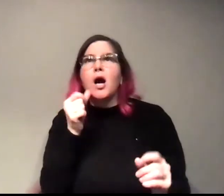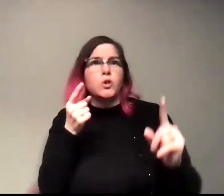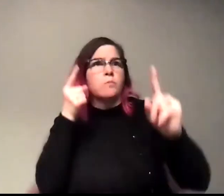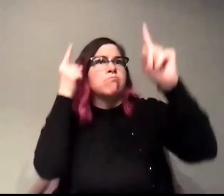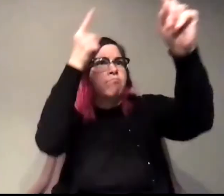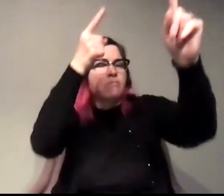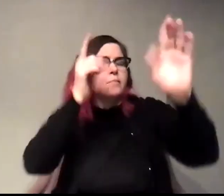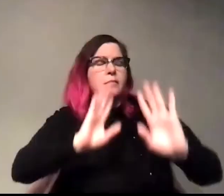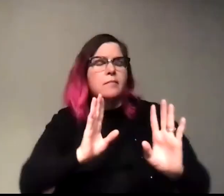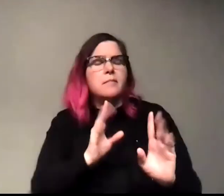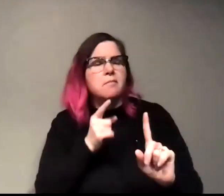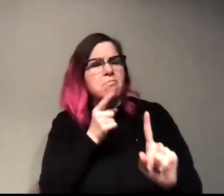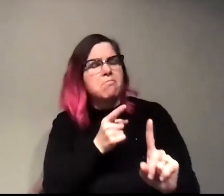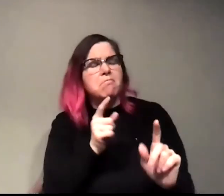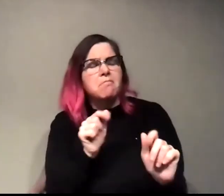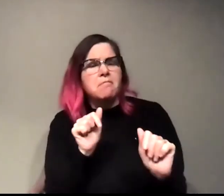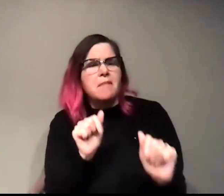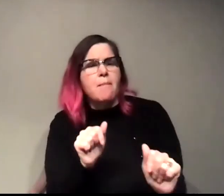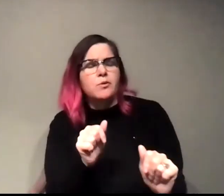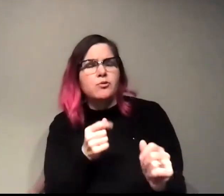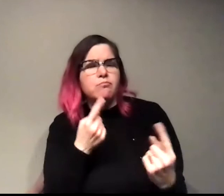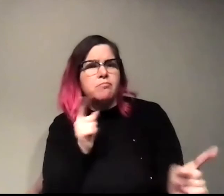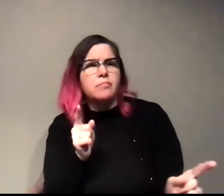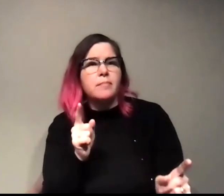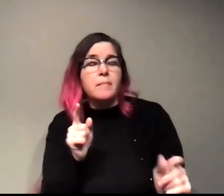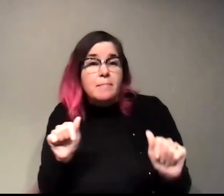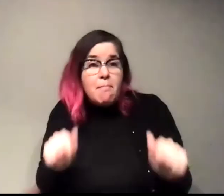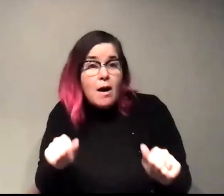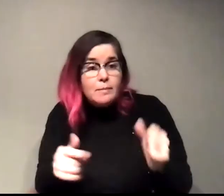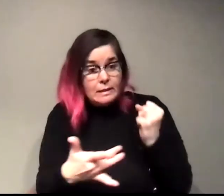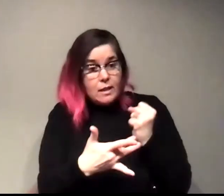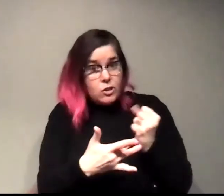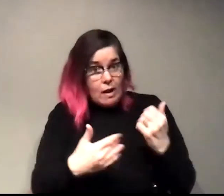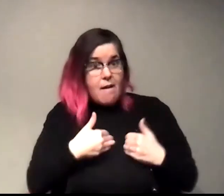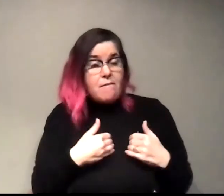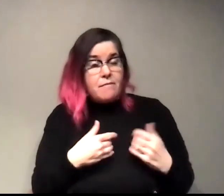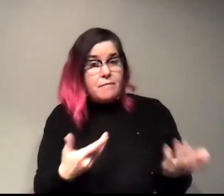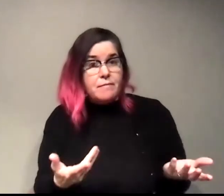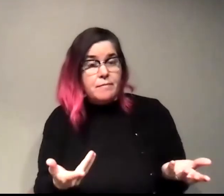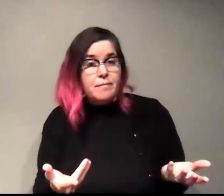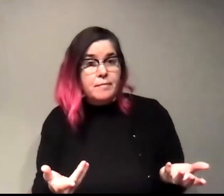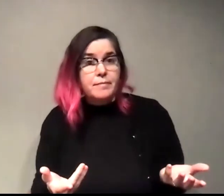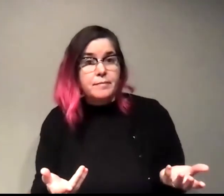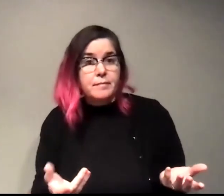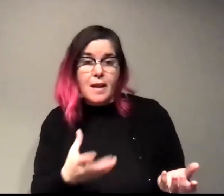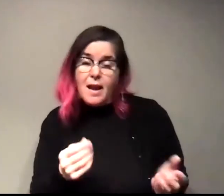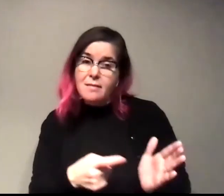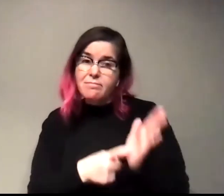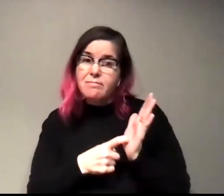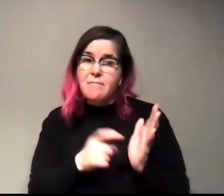think it's quite, you know, in some way, like it's, it's feasible technologically and I think it's very necessary.